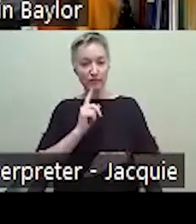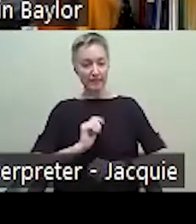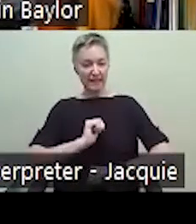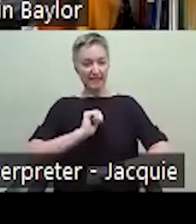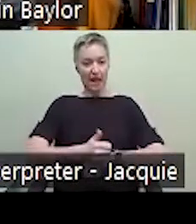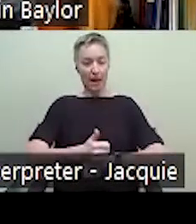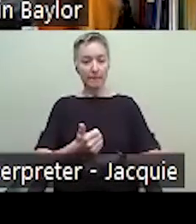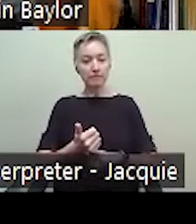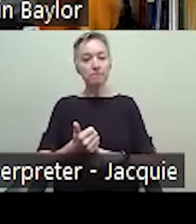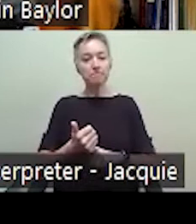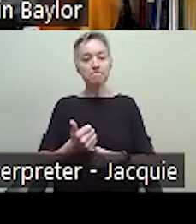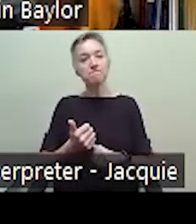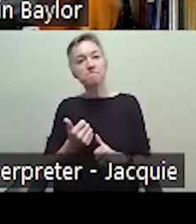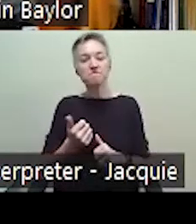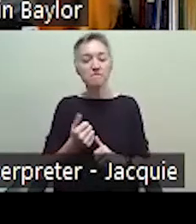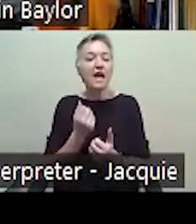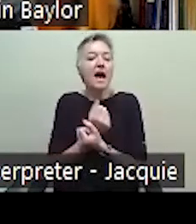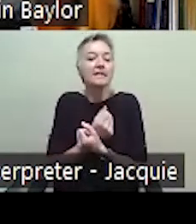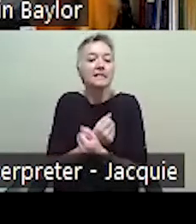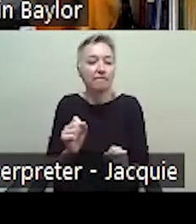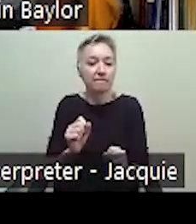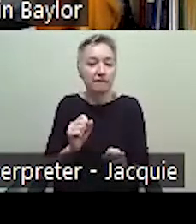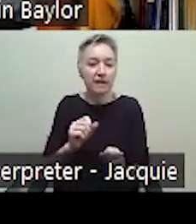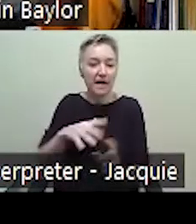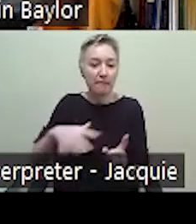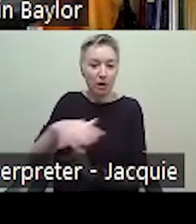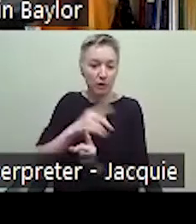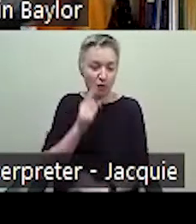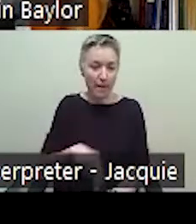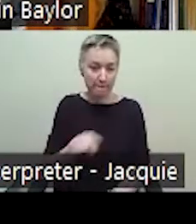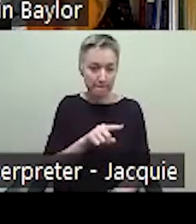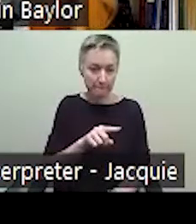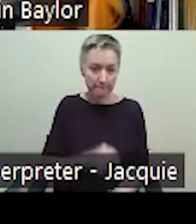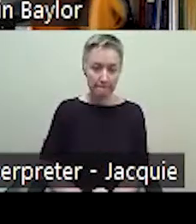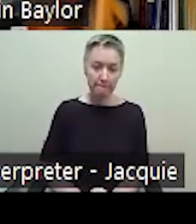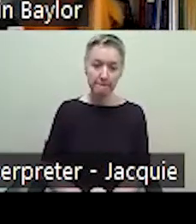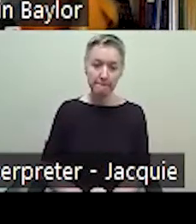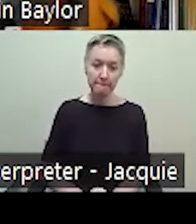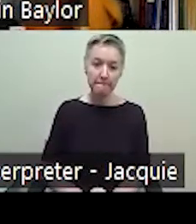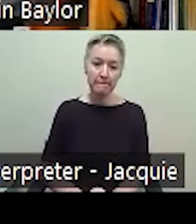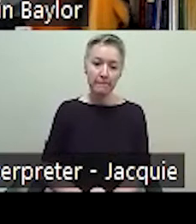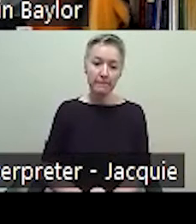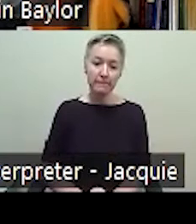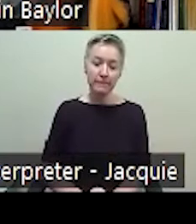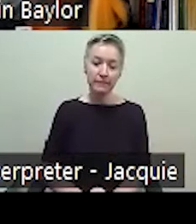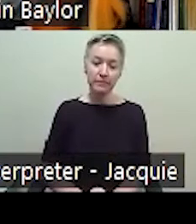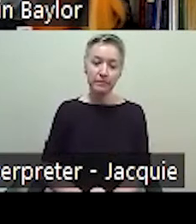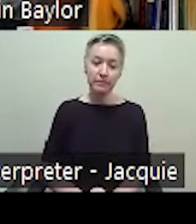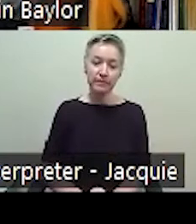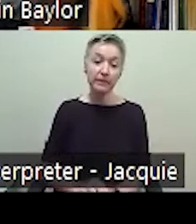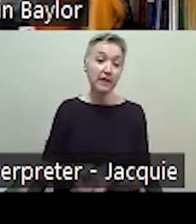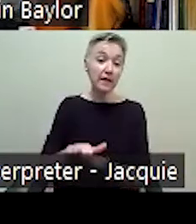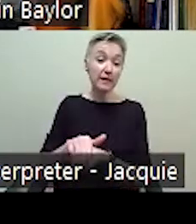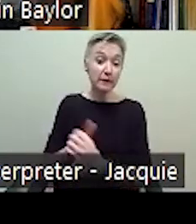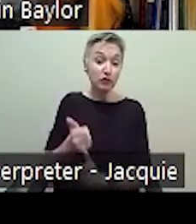environment for all participants to be in during the simulation. The simulation itself lasts